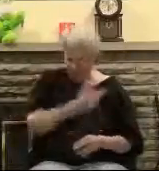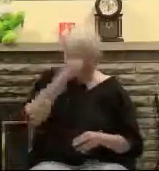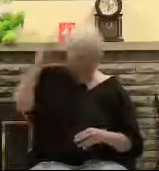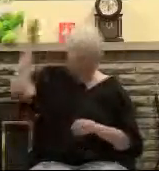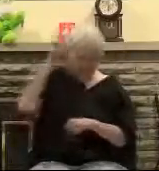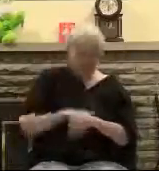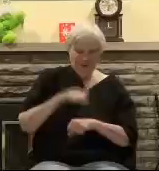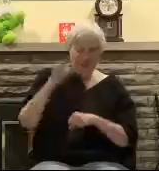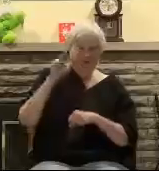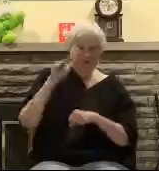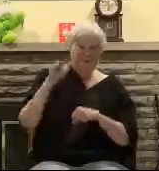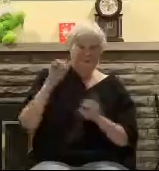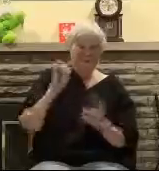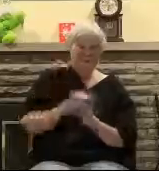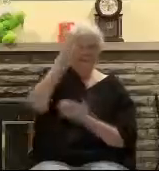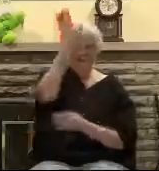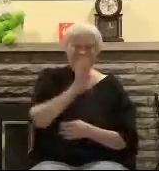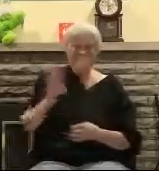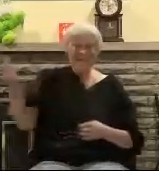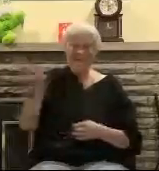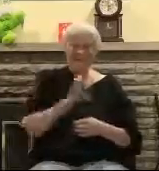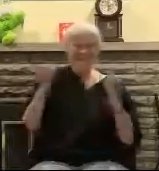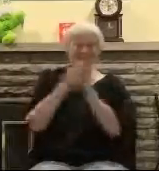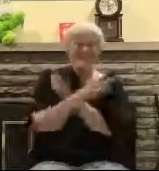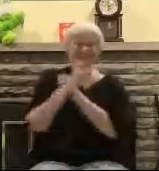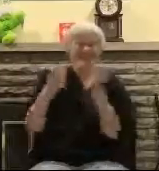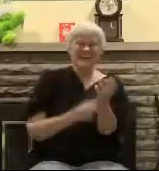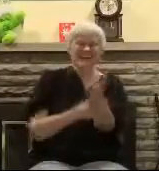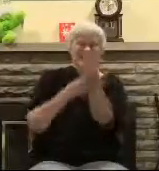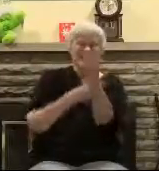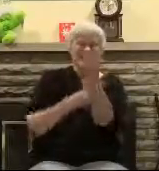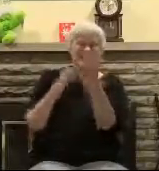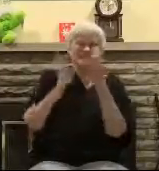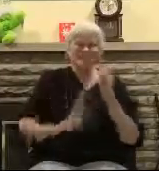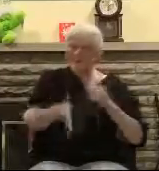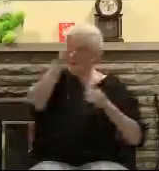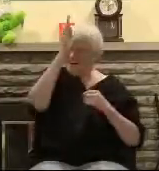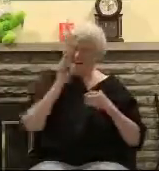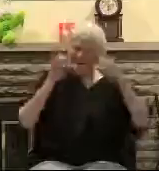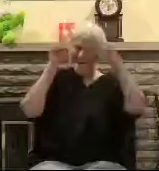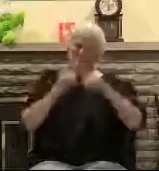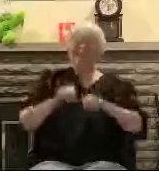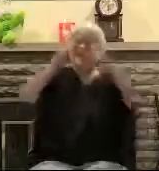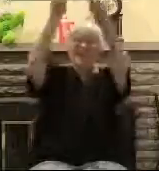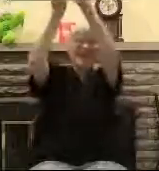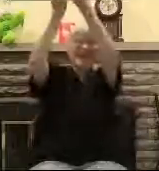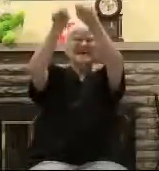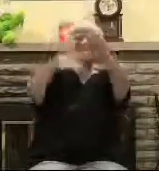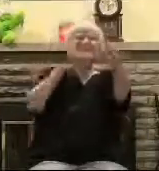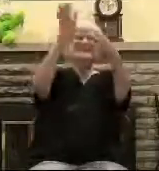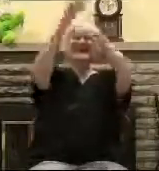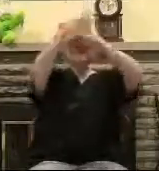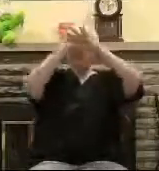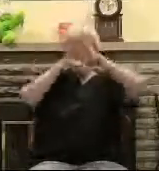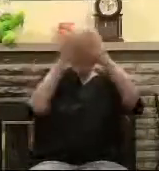For me For the near Lamb of God Who left his